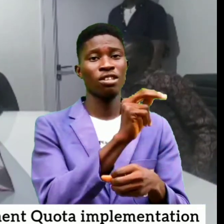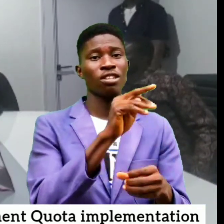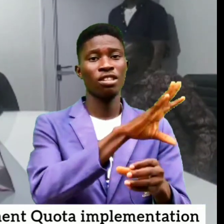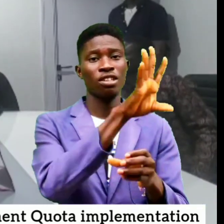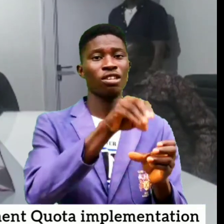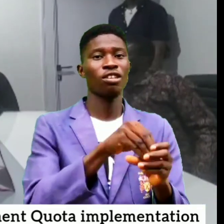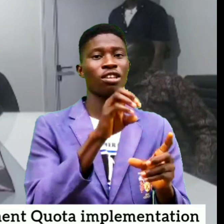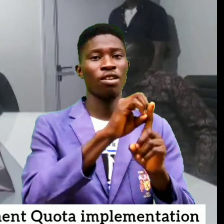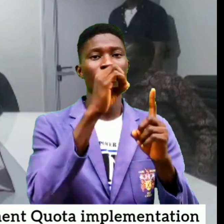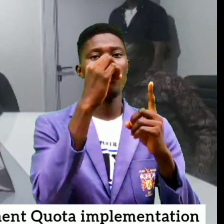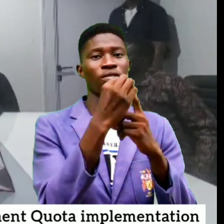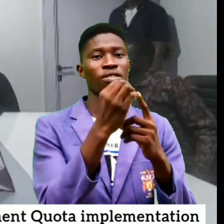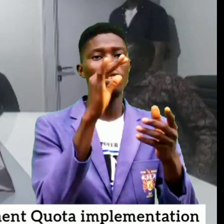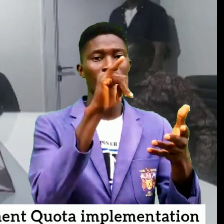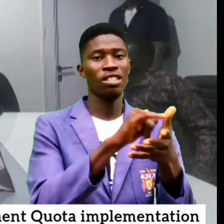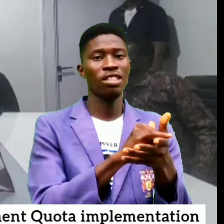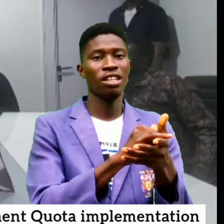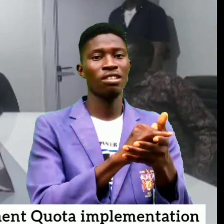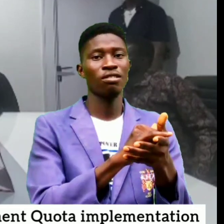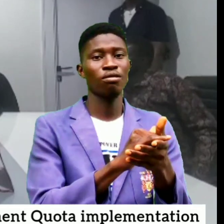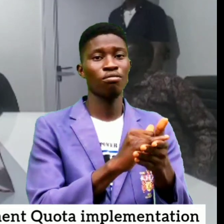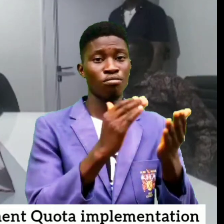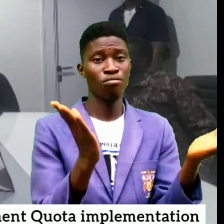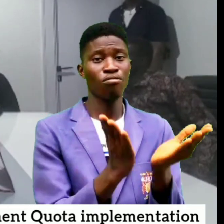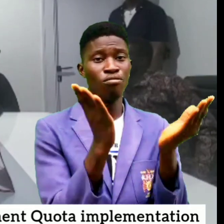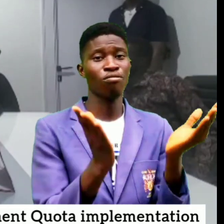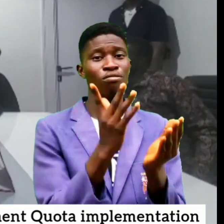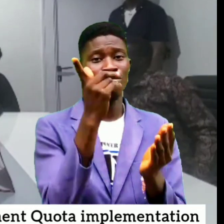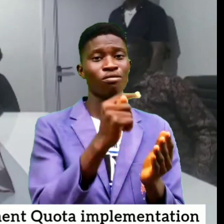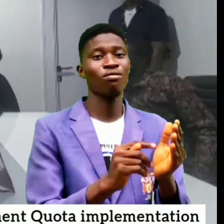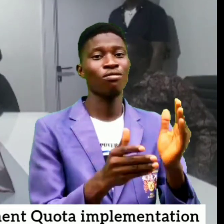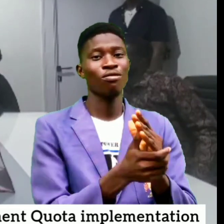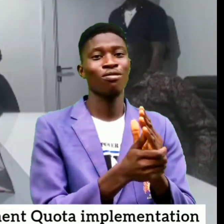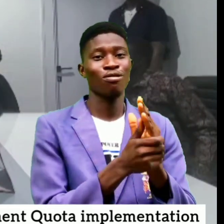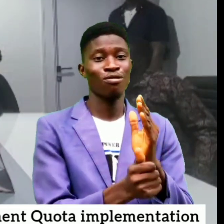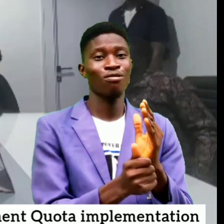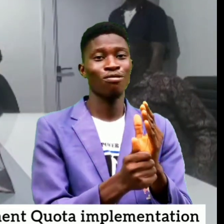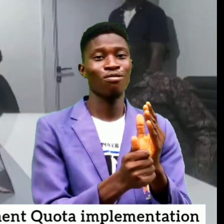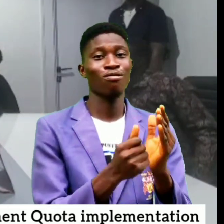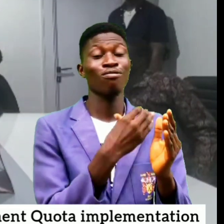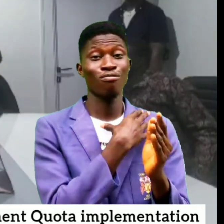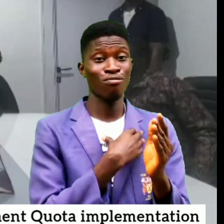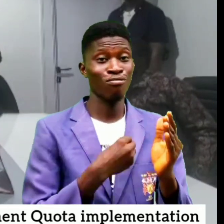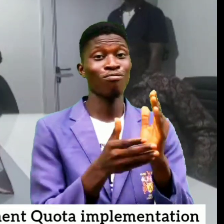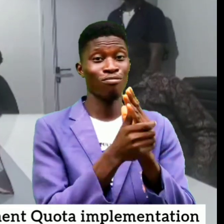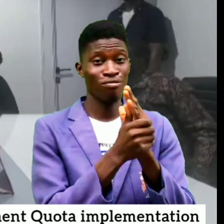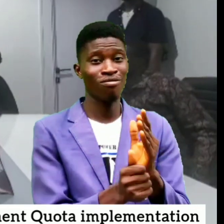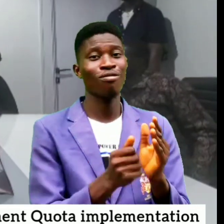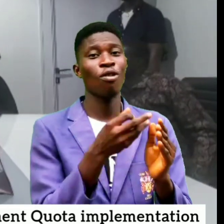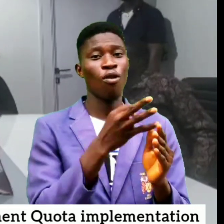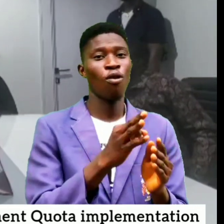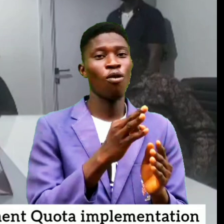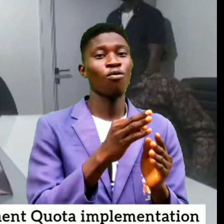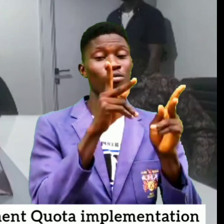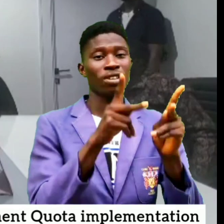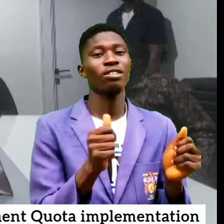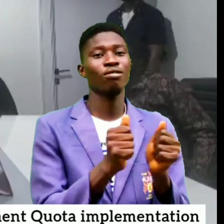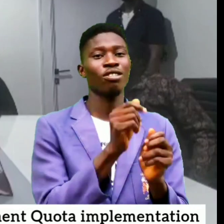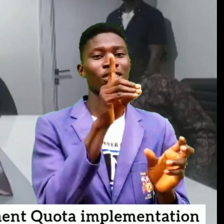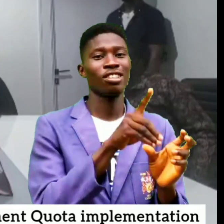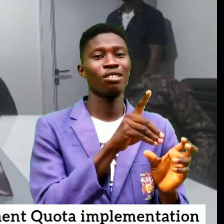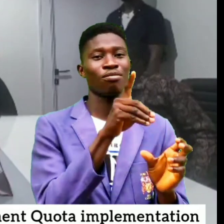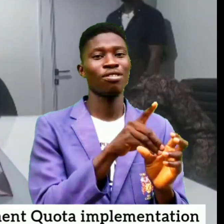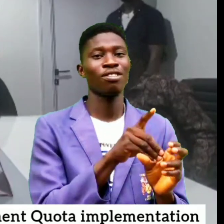environment that embraces the skill talents and potentials of persons with